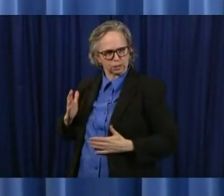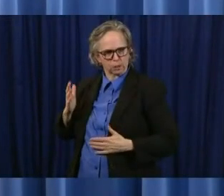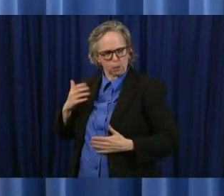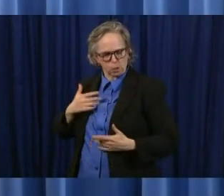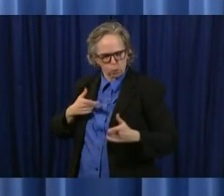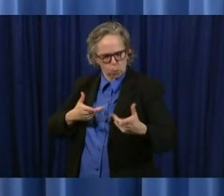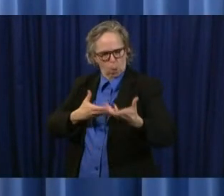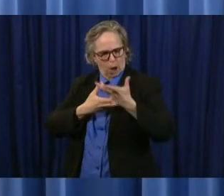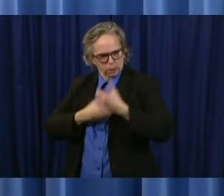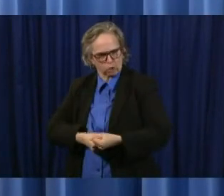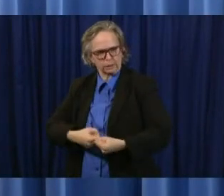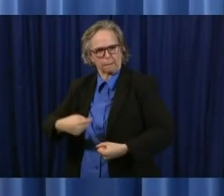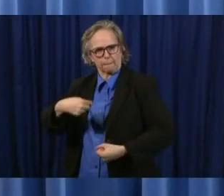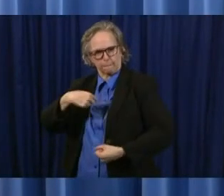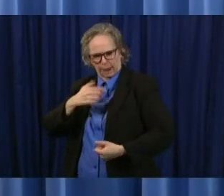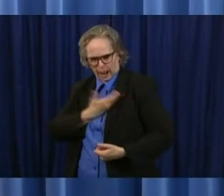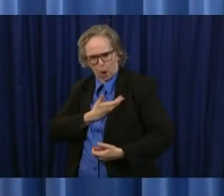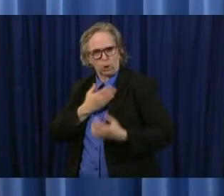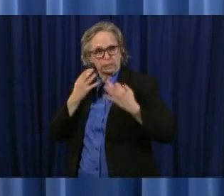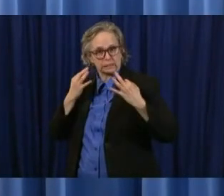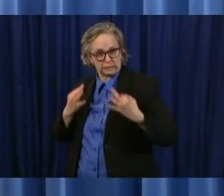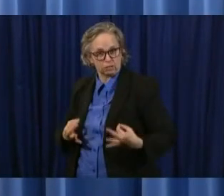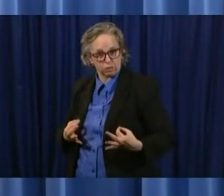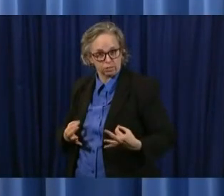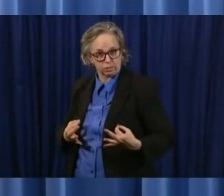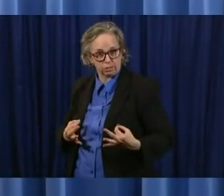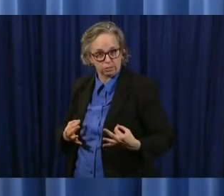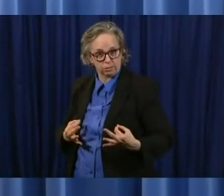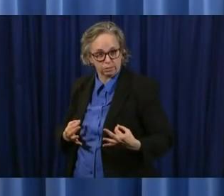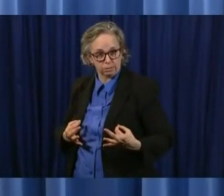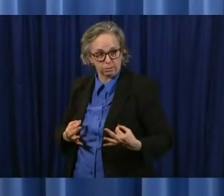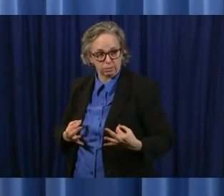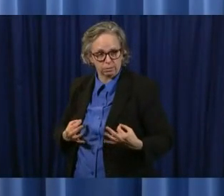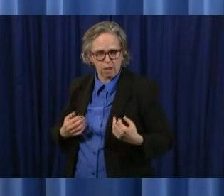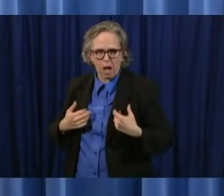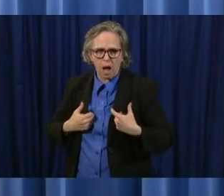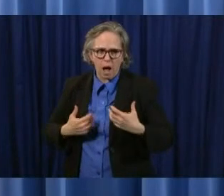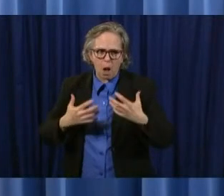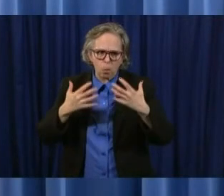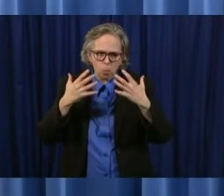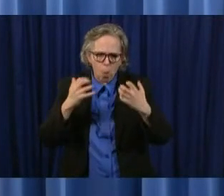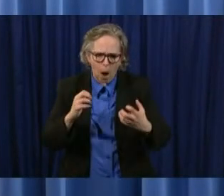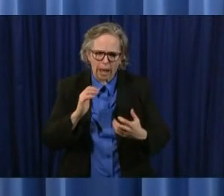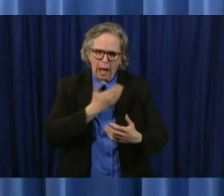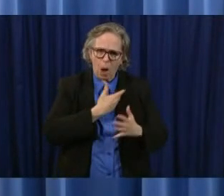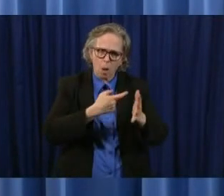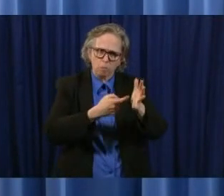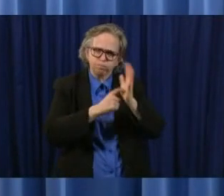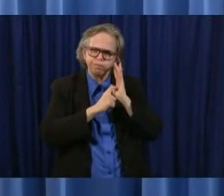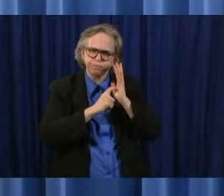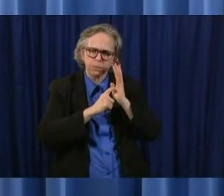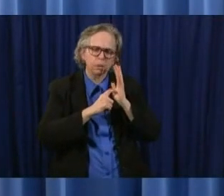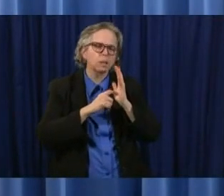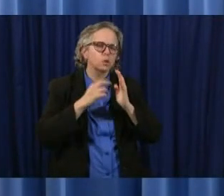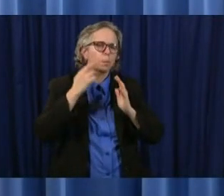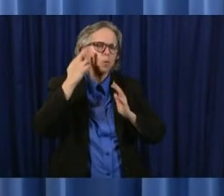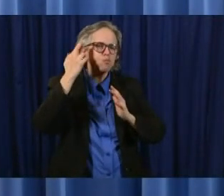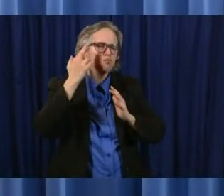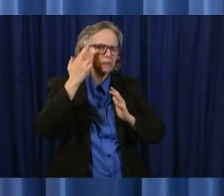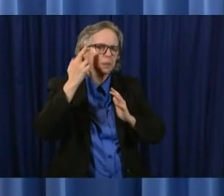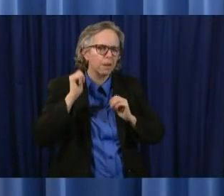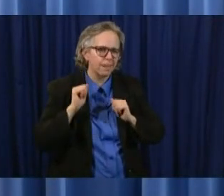require them to do are reasonable uh and the things that we require them to do to do are not too